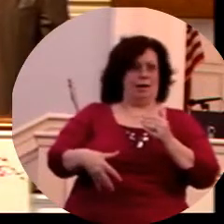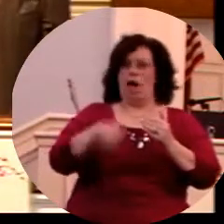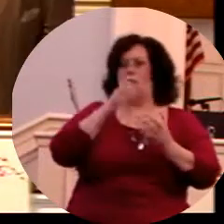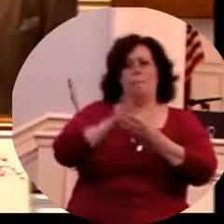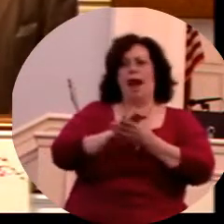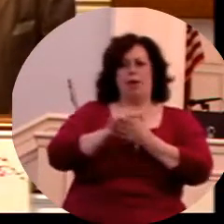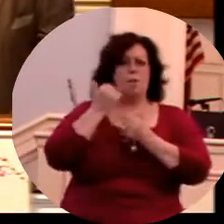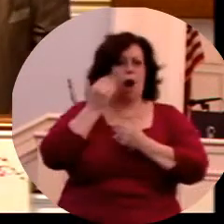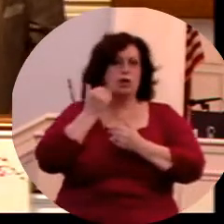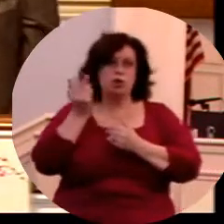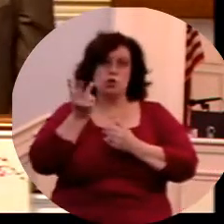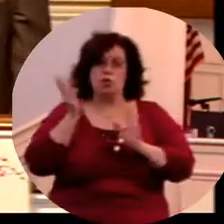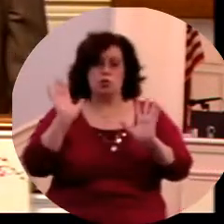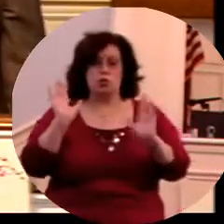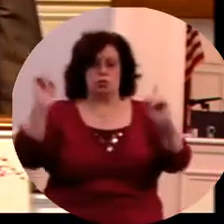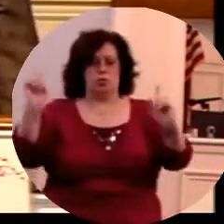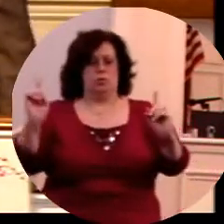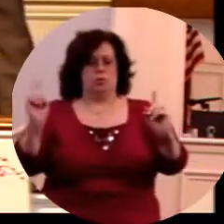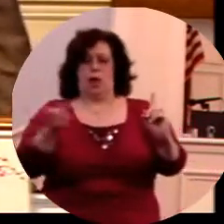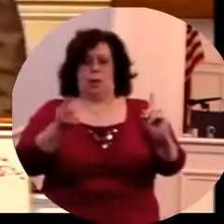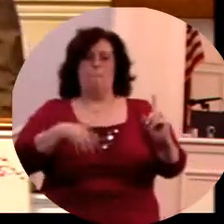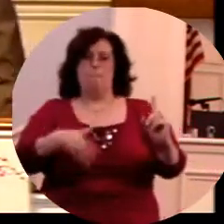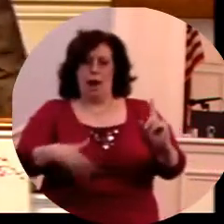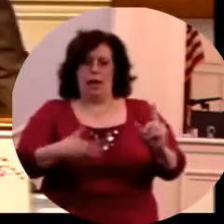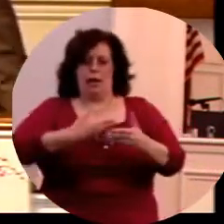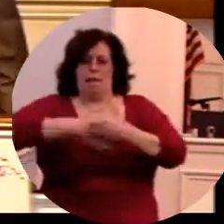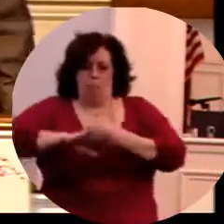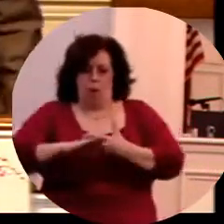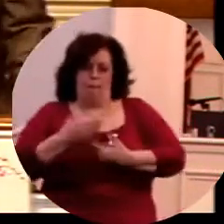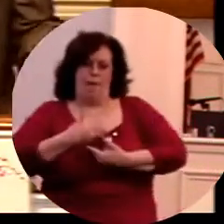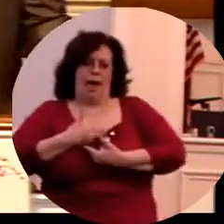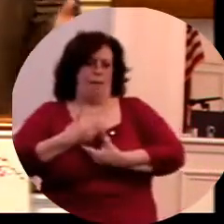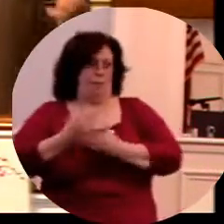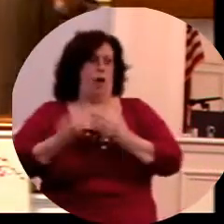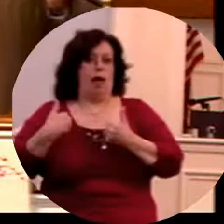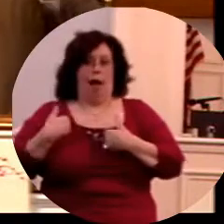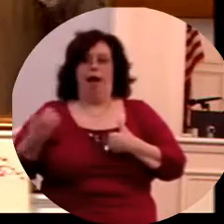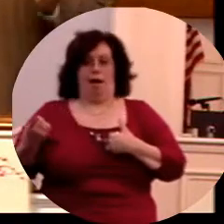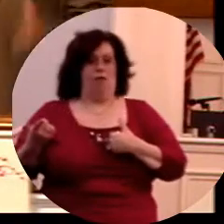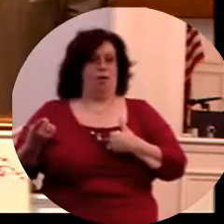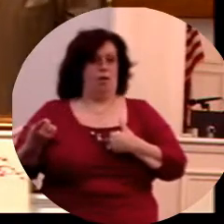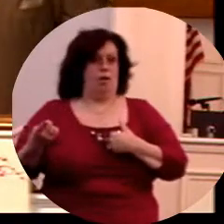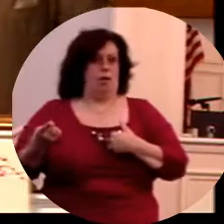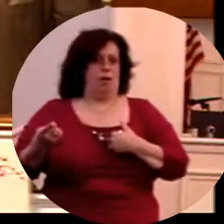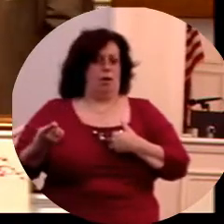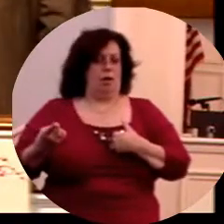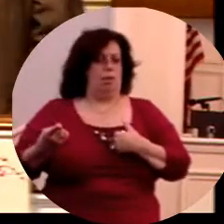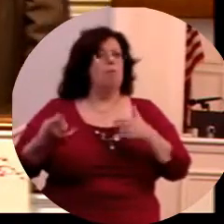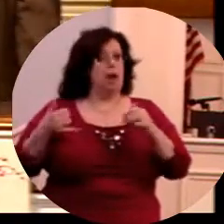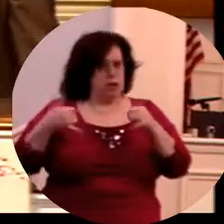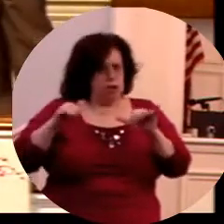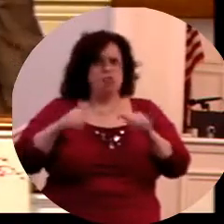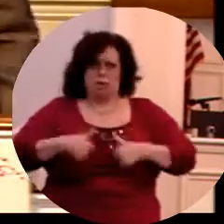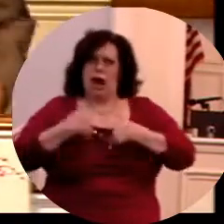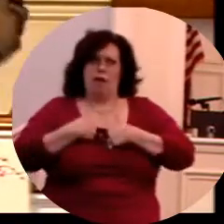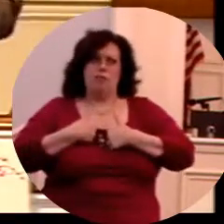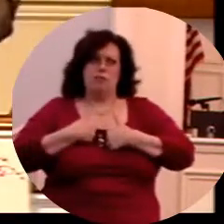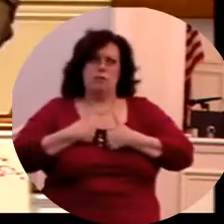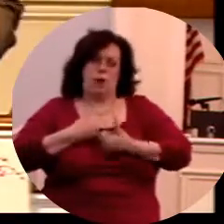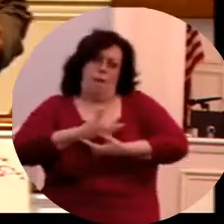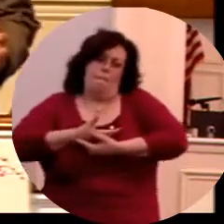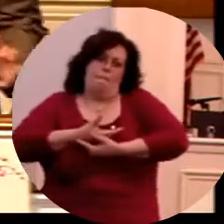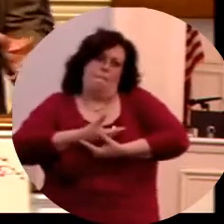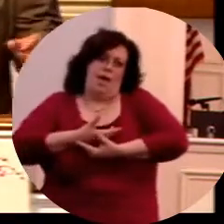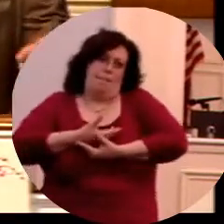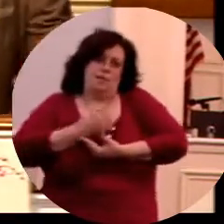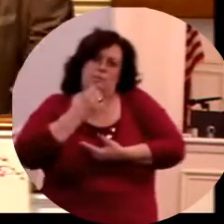Now they, of course, unwed mothers and these babies were not, they were illegitimate babies. But they had the